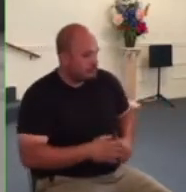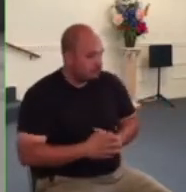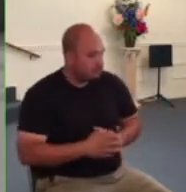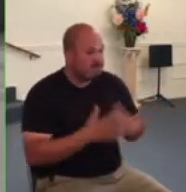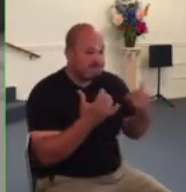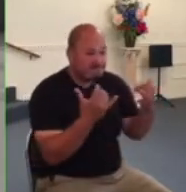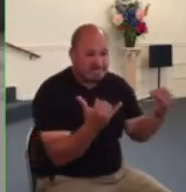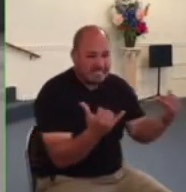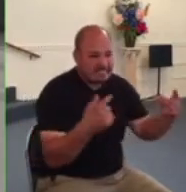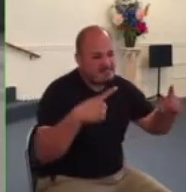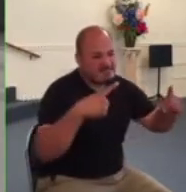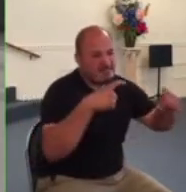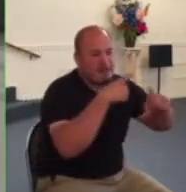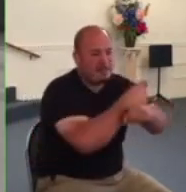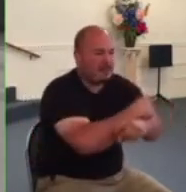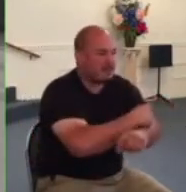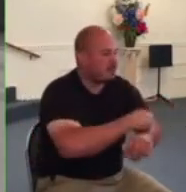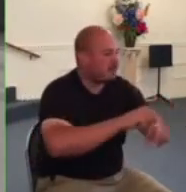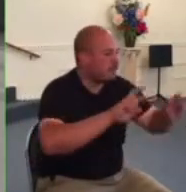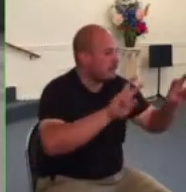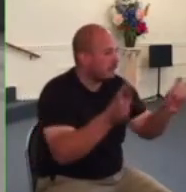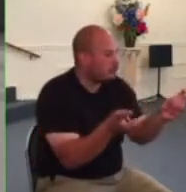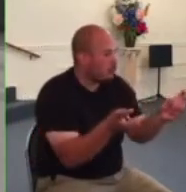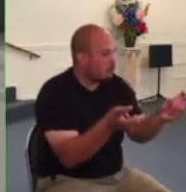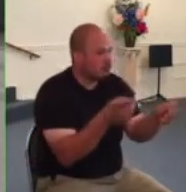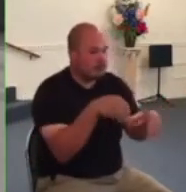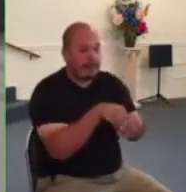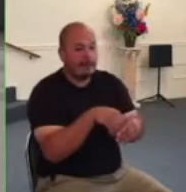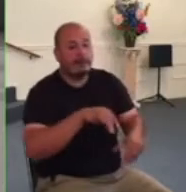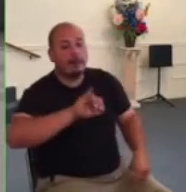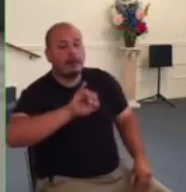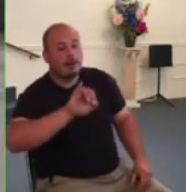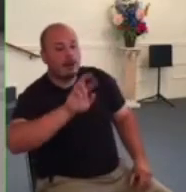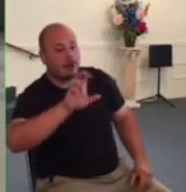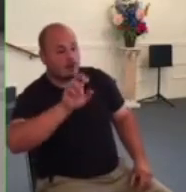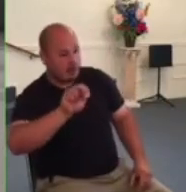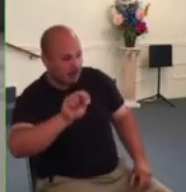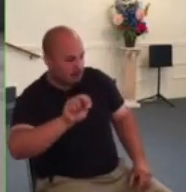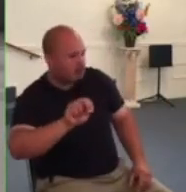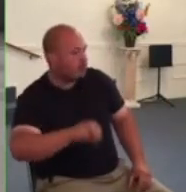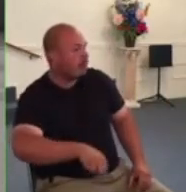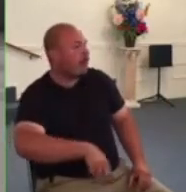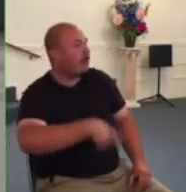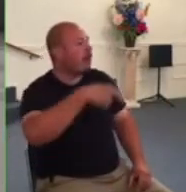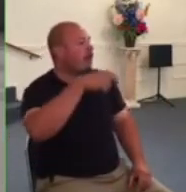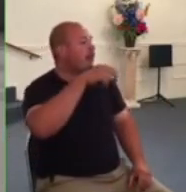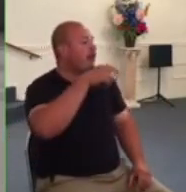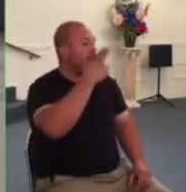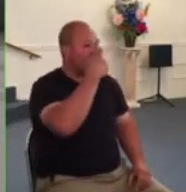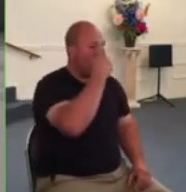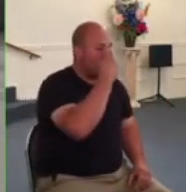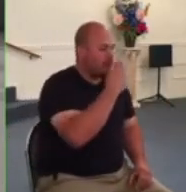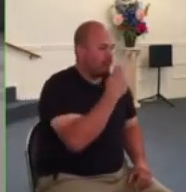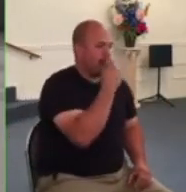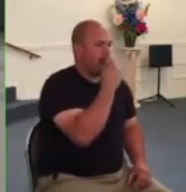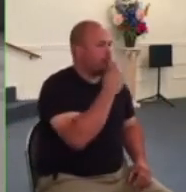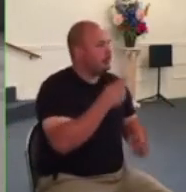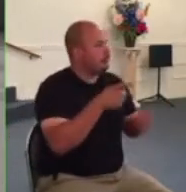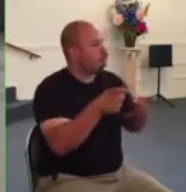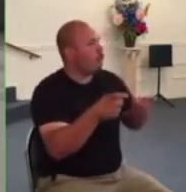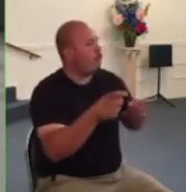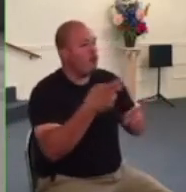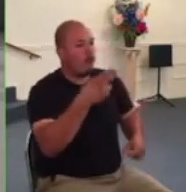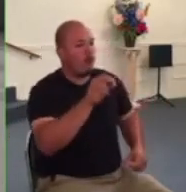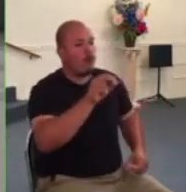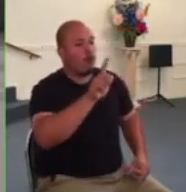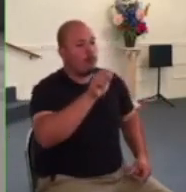china or iran today even in nazi-controlled holland holland in the 1940s and so to pull all